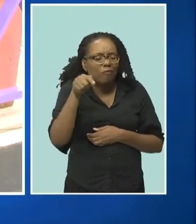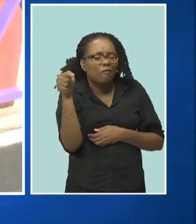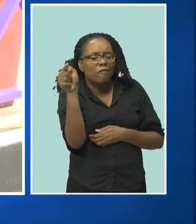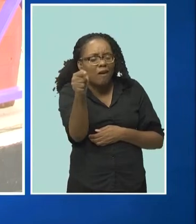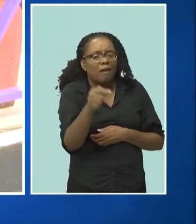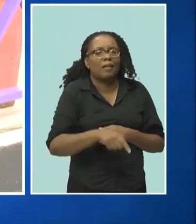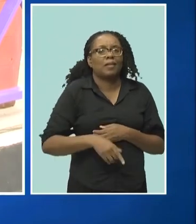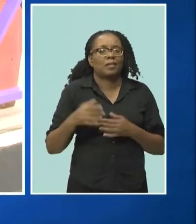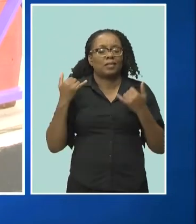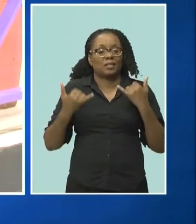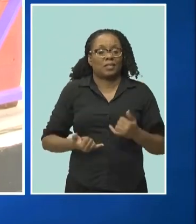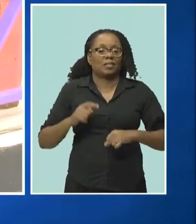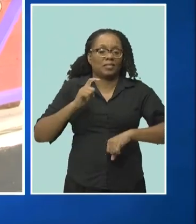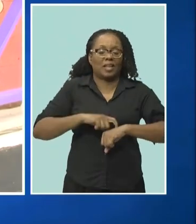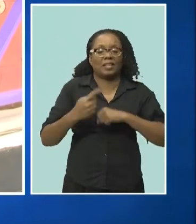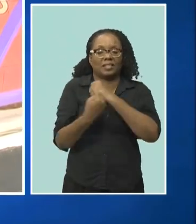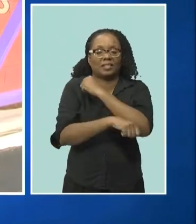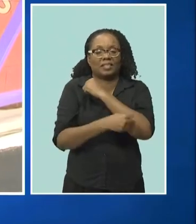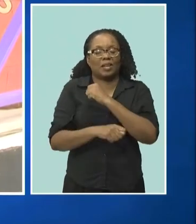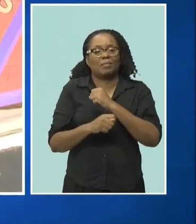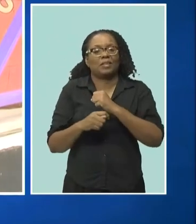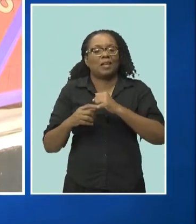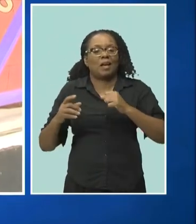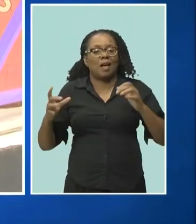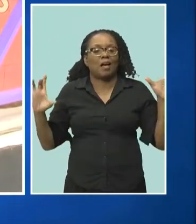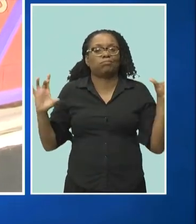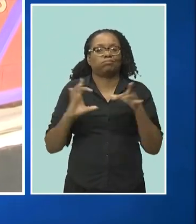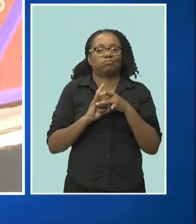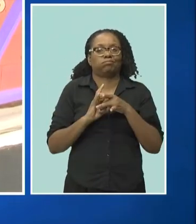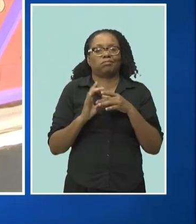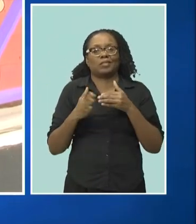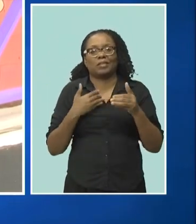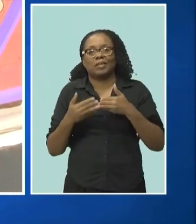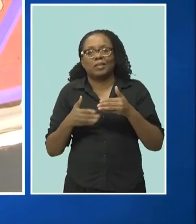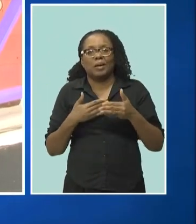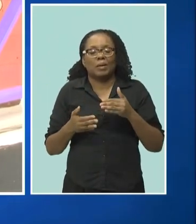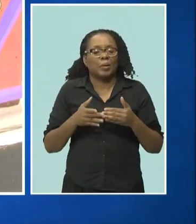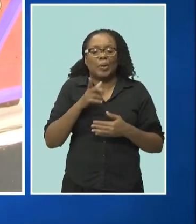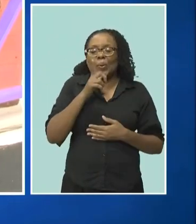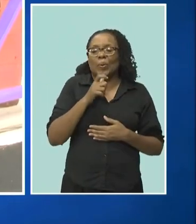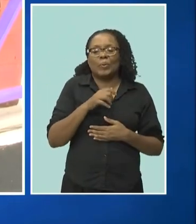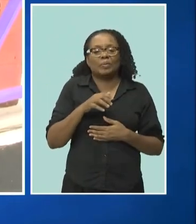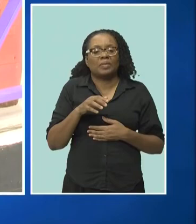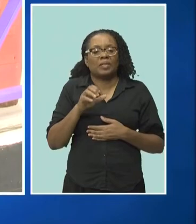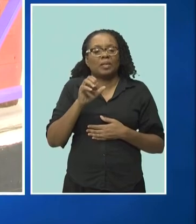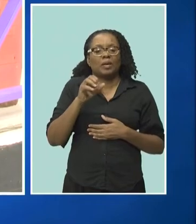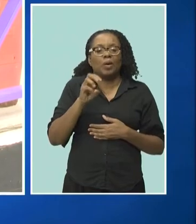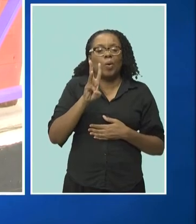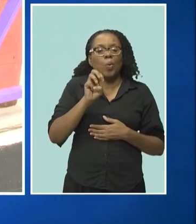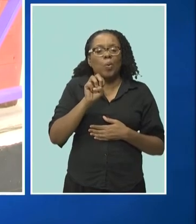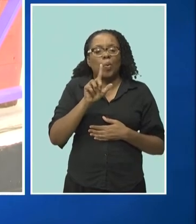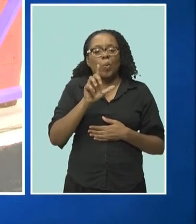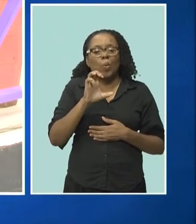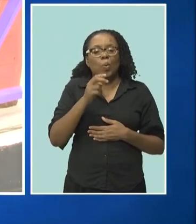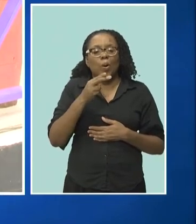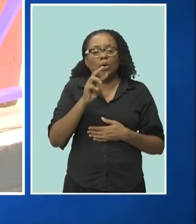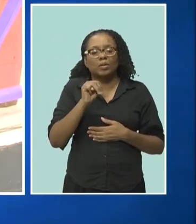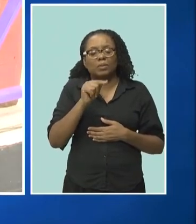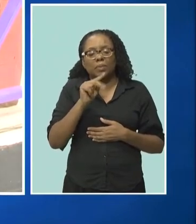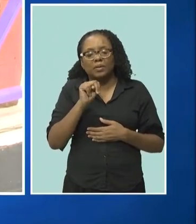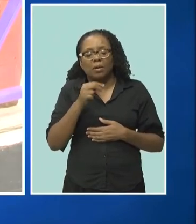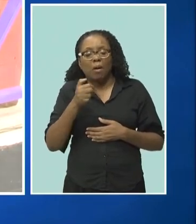it's time that we at St. Thomas come together as one, whether it be Bryan, Sturges, Walsh Mahal itself, Hortwell,